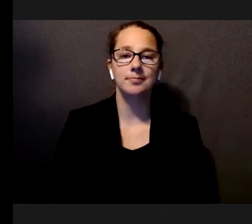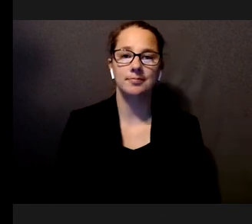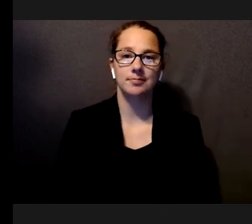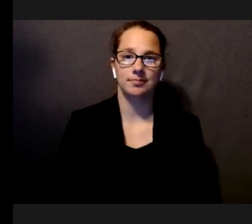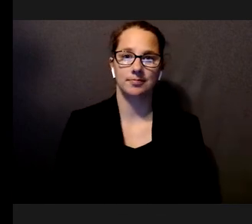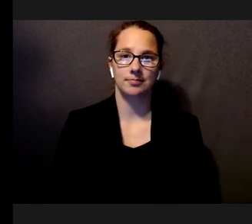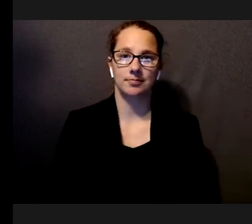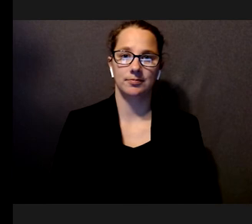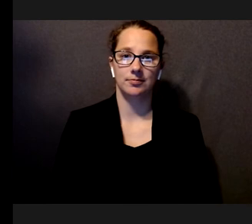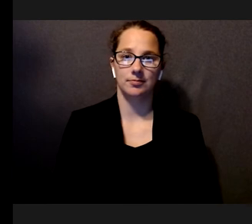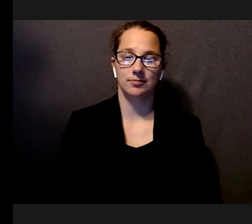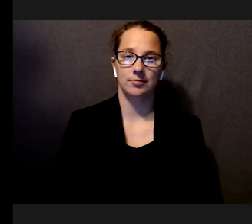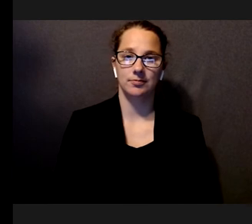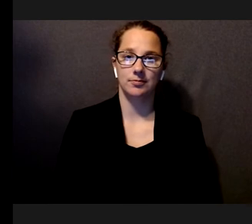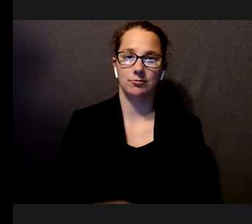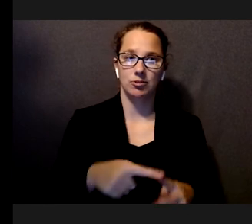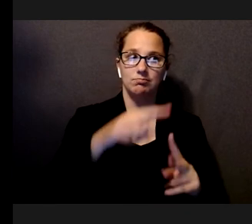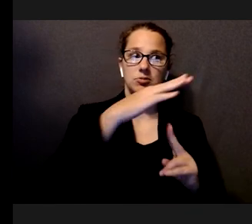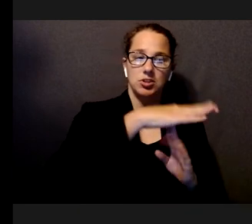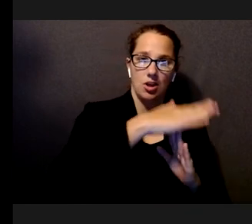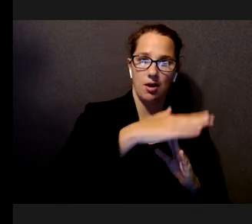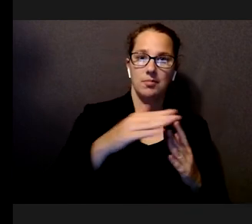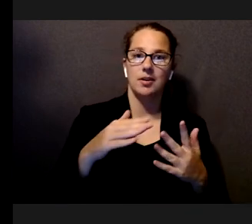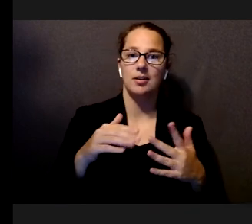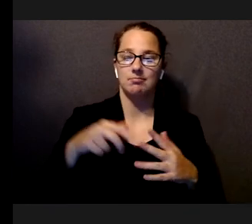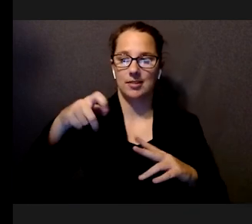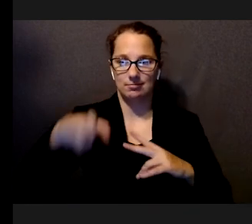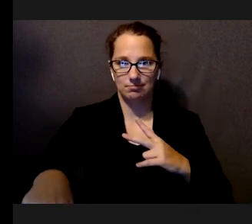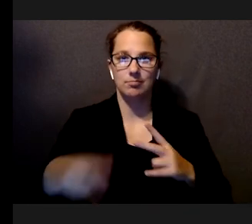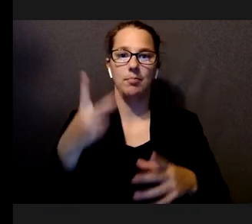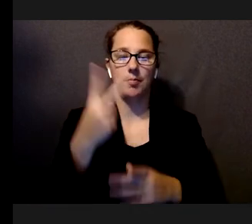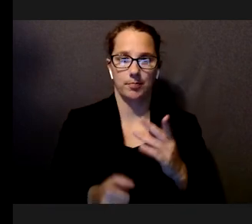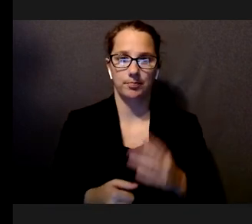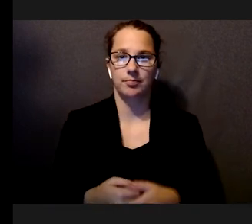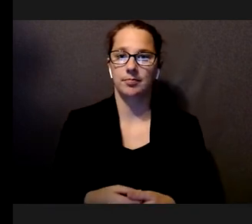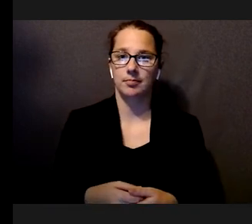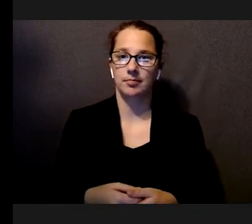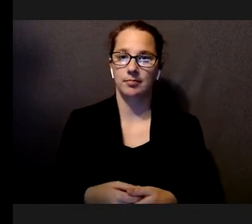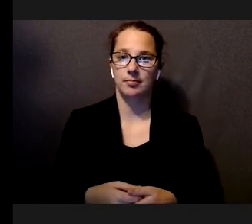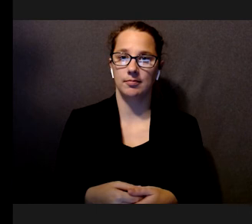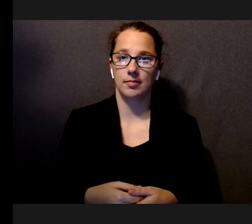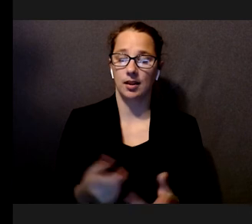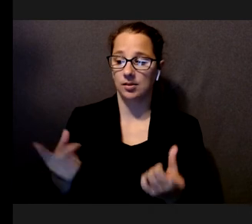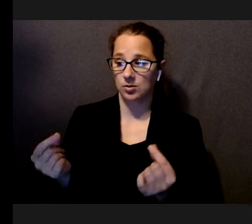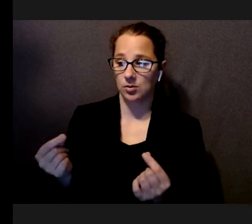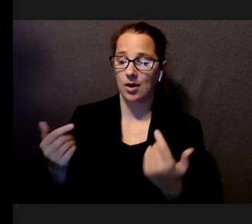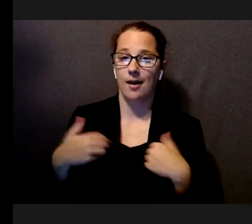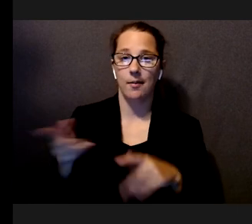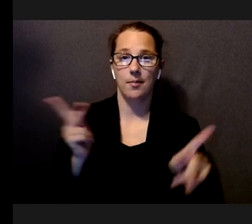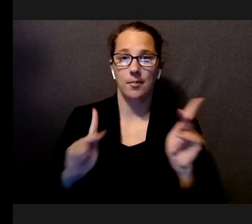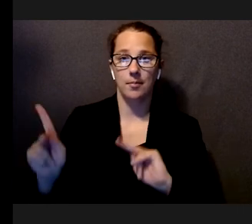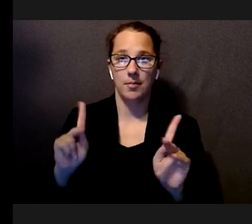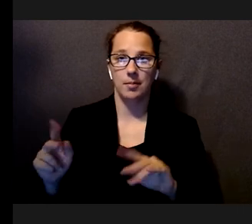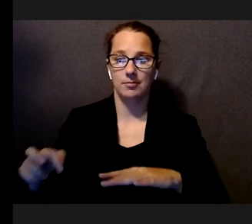for the top stair and the intermediate stairs. And then we had them do stair walking tasks. So, walk up and down stairs.